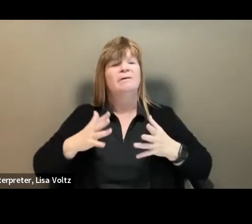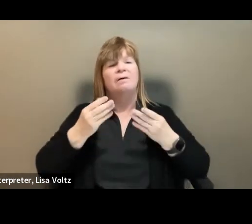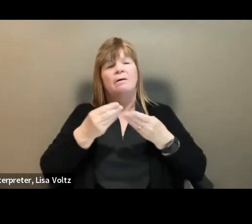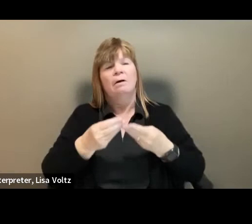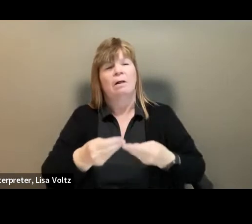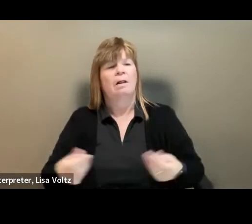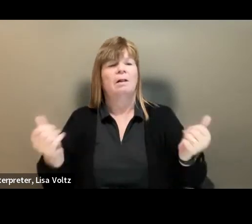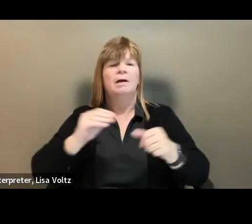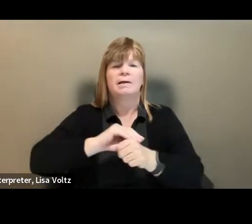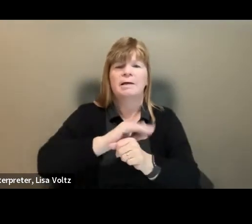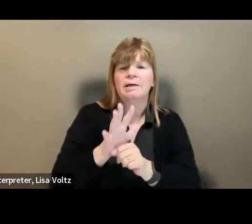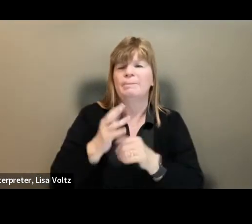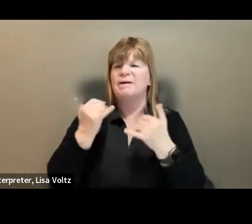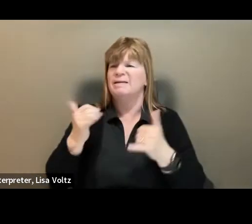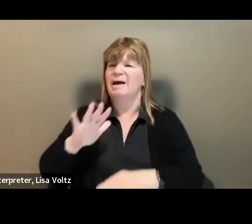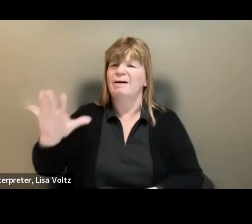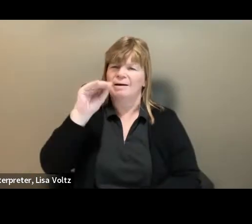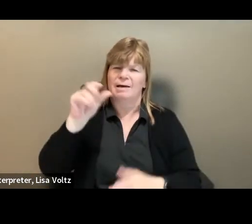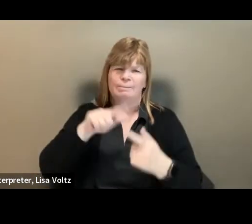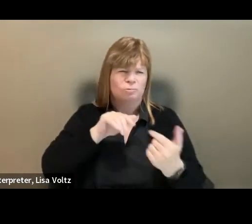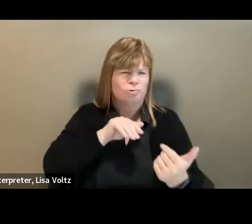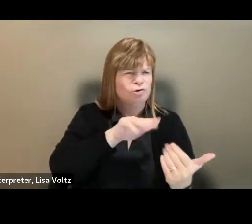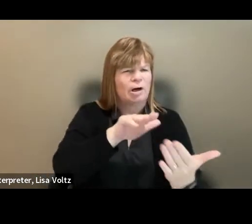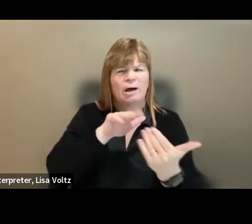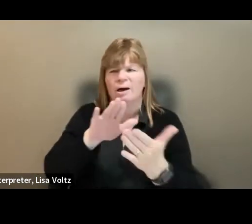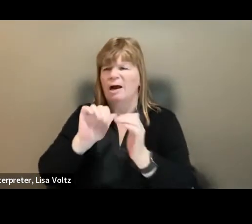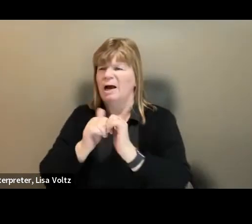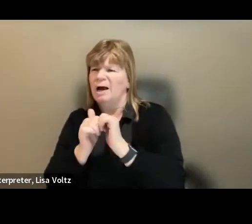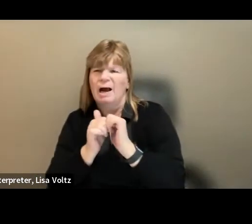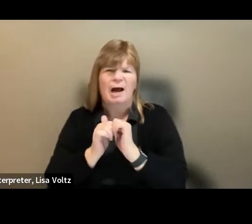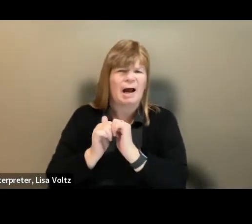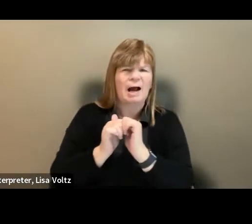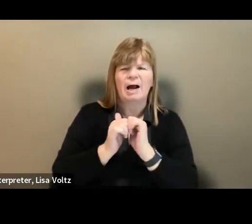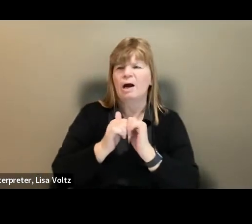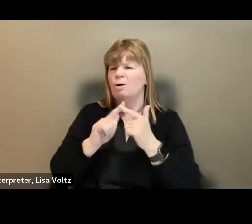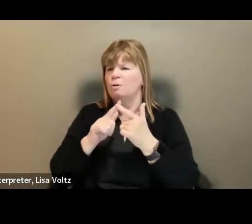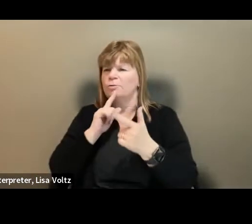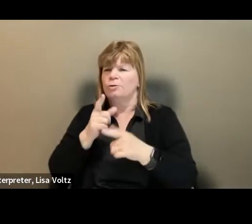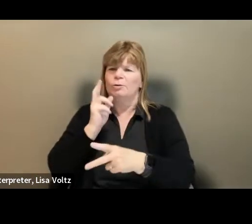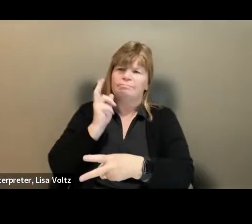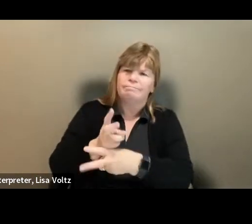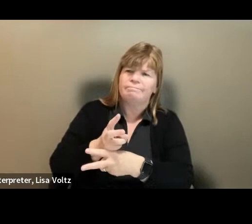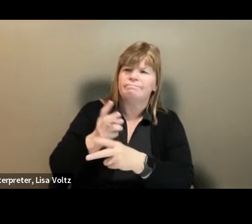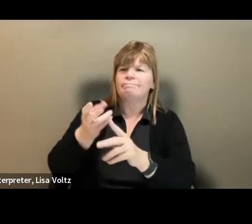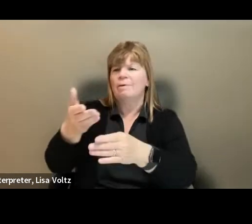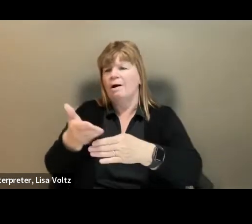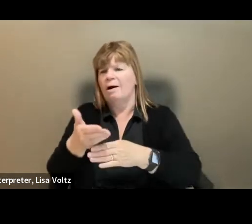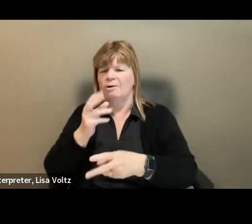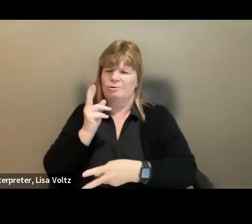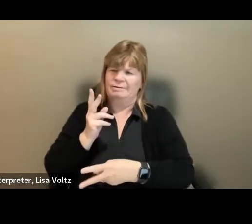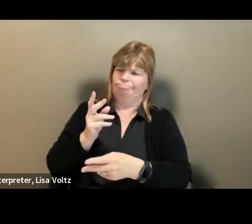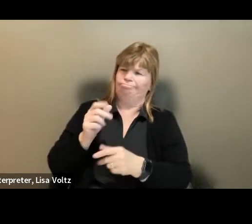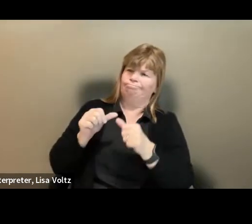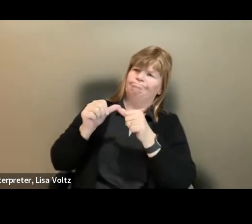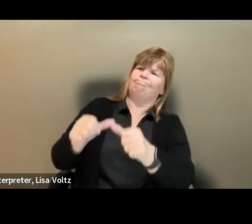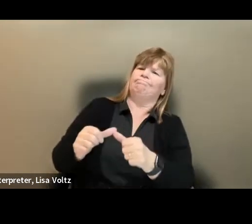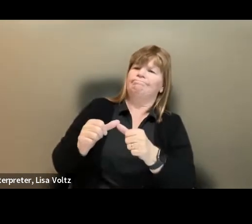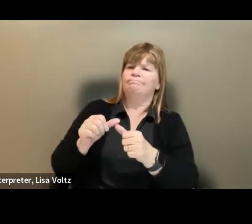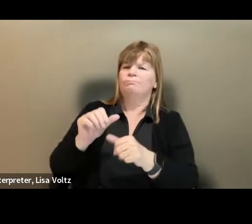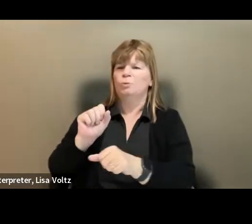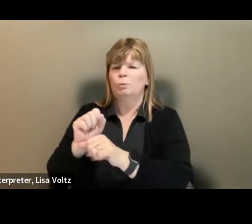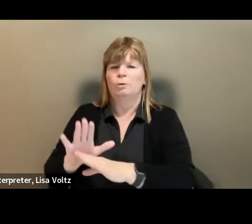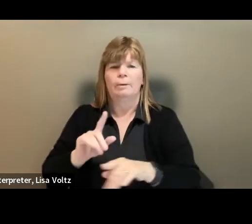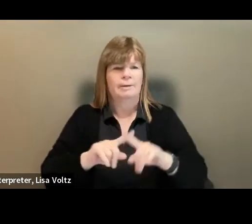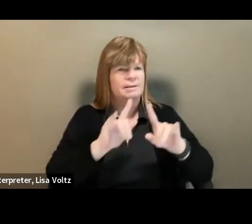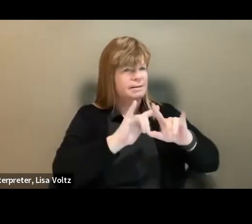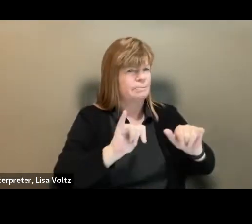are confronting challenges in role recruiting and retaining workers. Similarly, many workers are looking for good jobs and